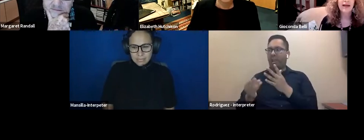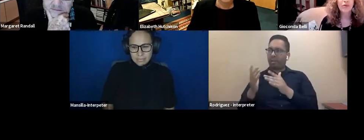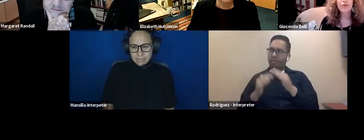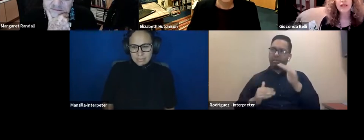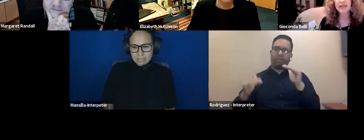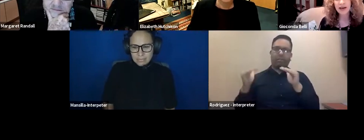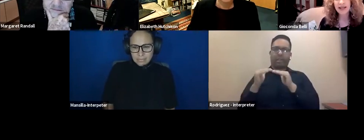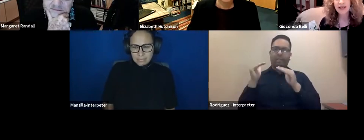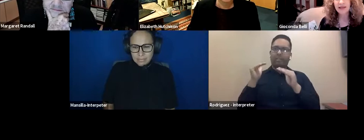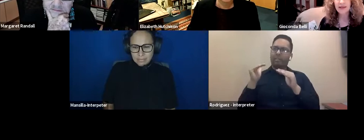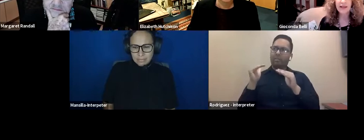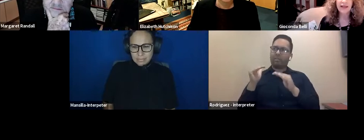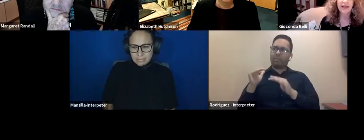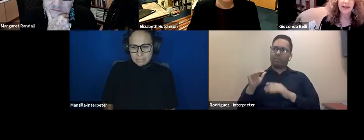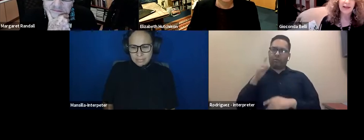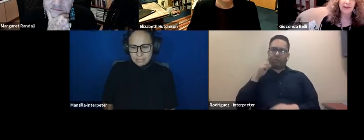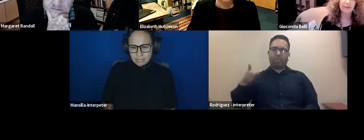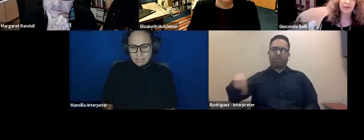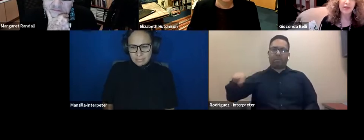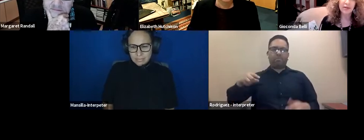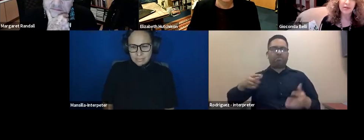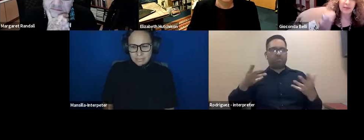the authoritarian, eh,